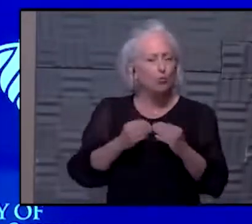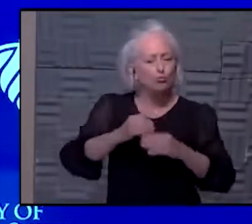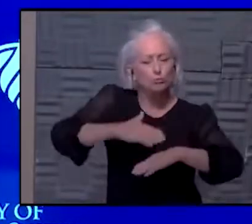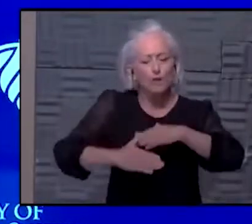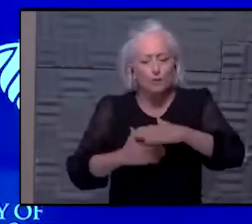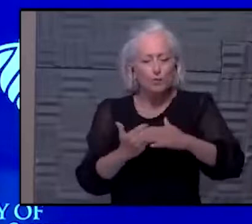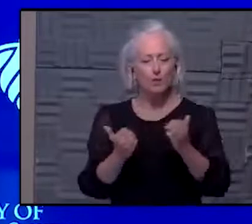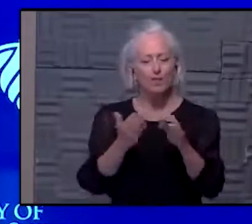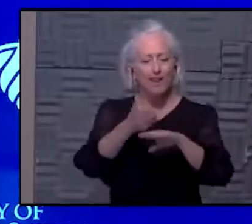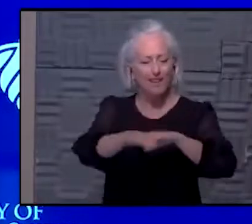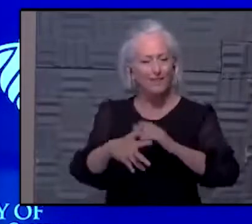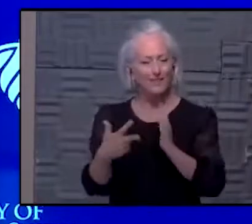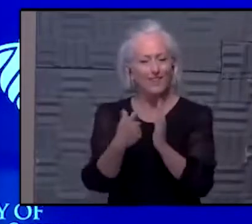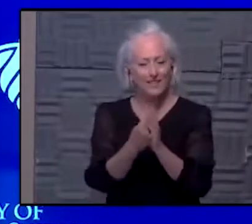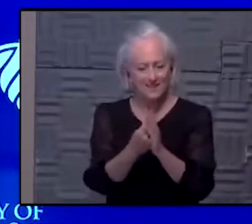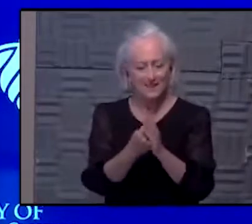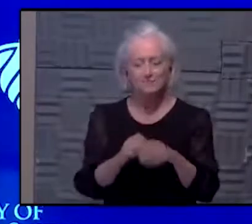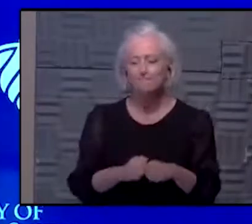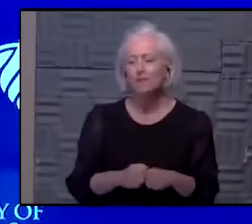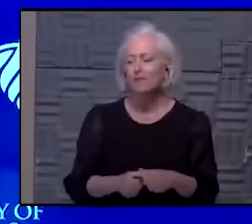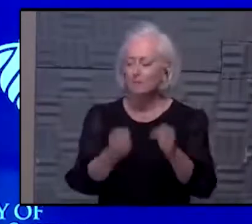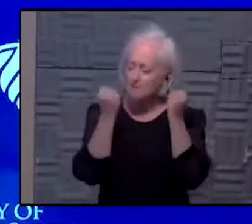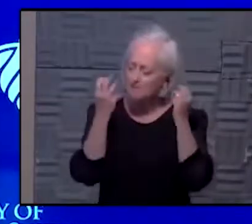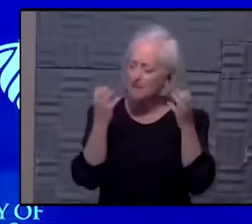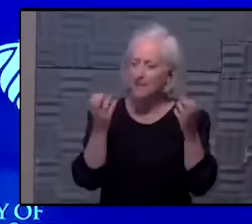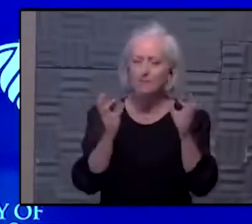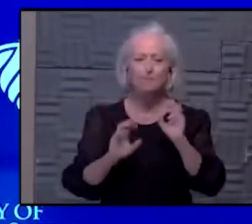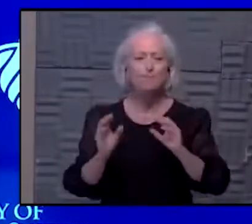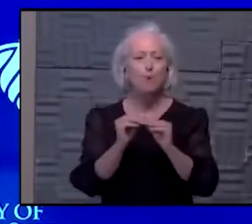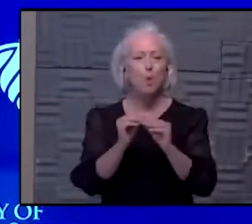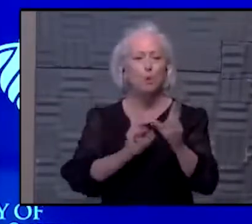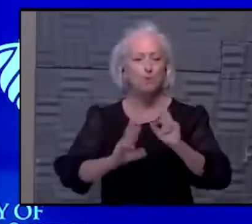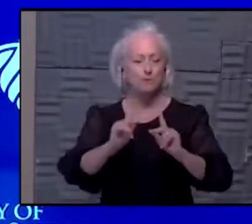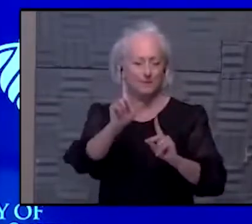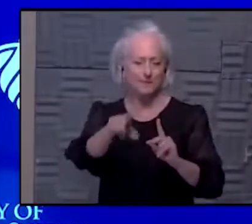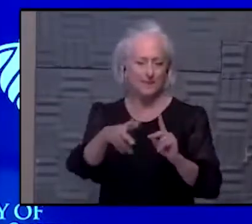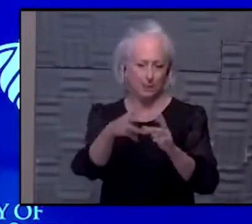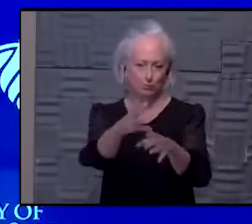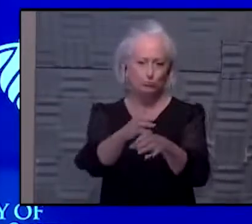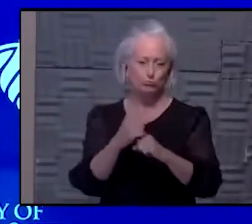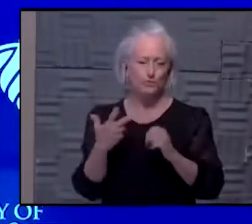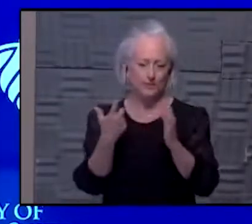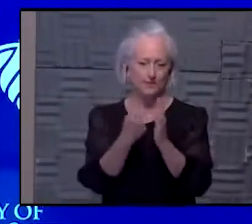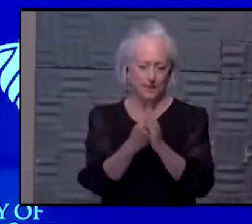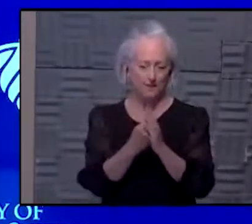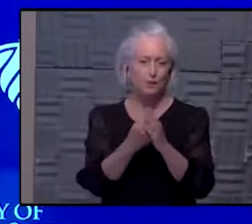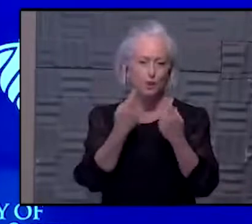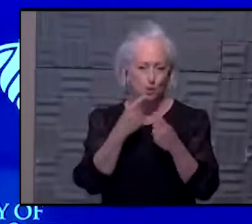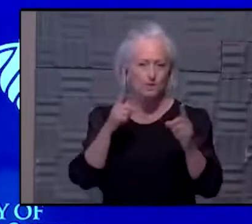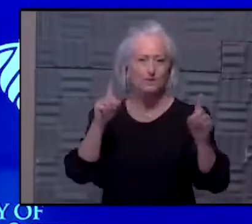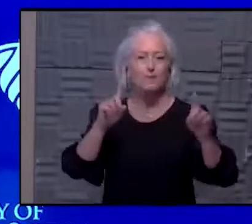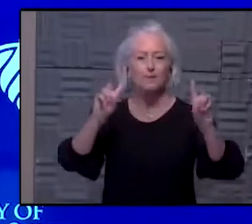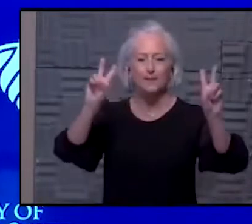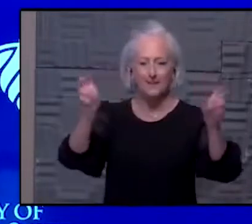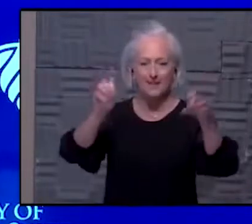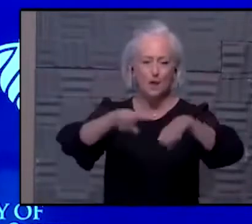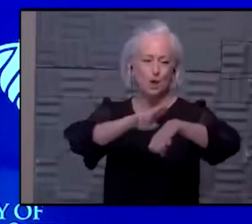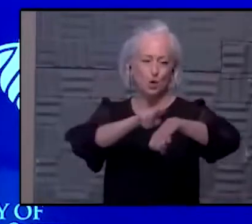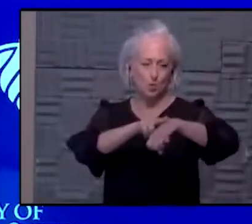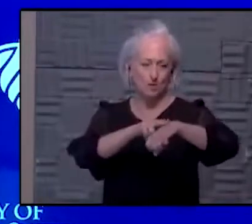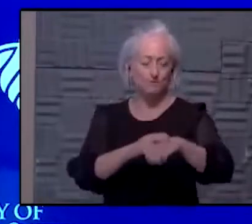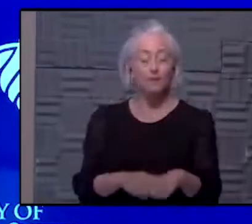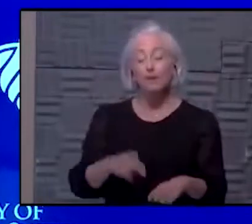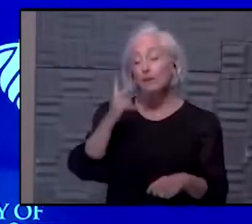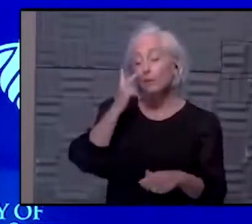But we also have to get a lot of people vaccinated in order to really accomplish getting ourselves all the way back to normal. We can see what's